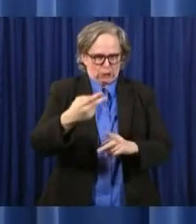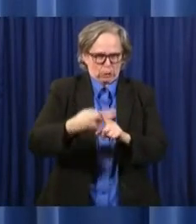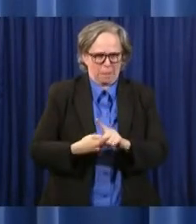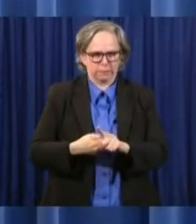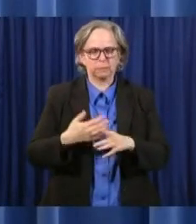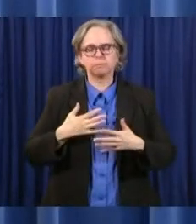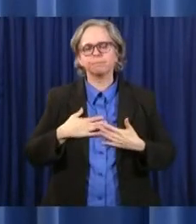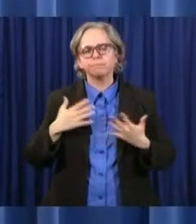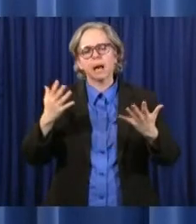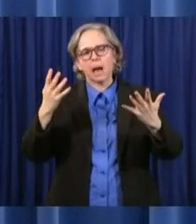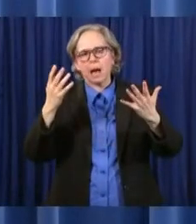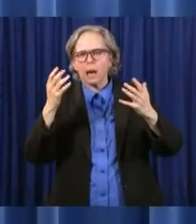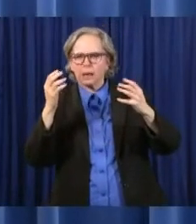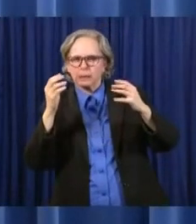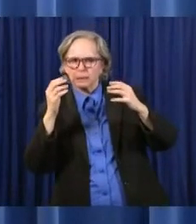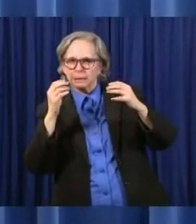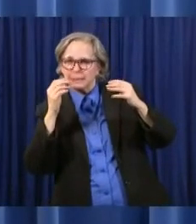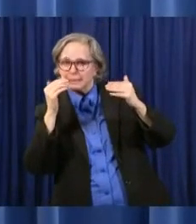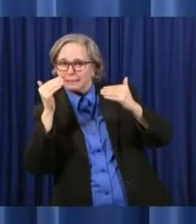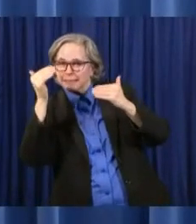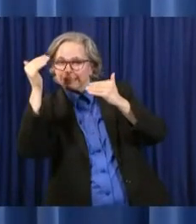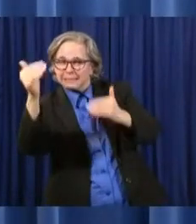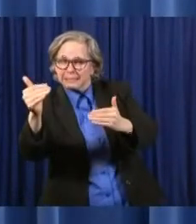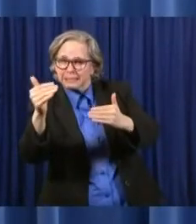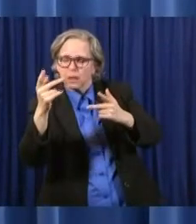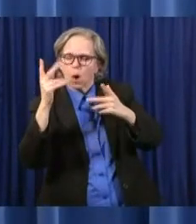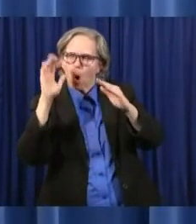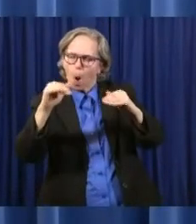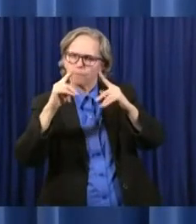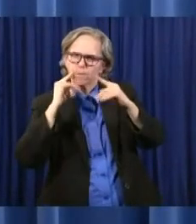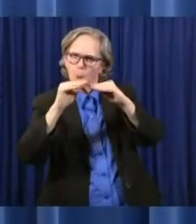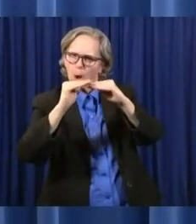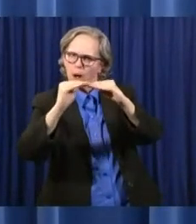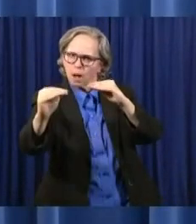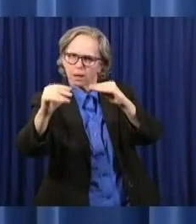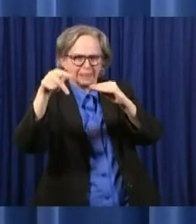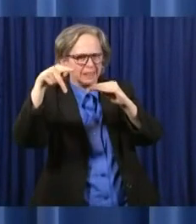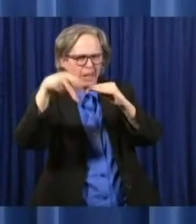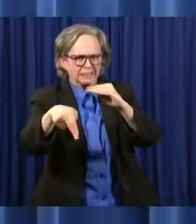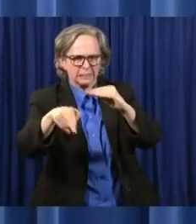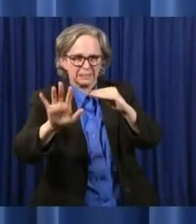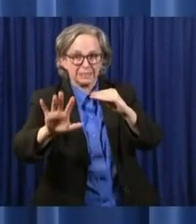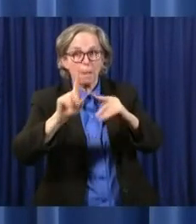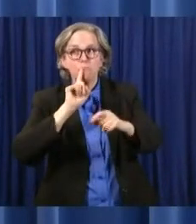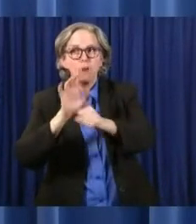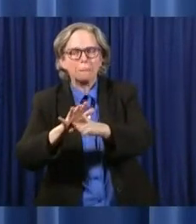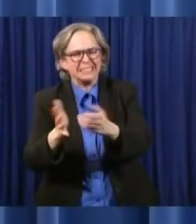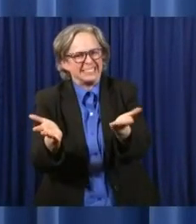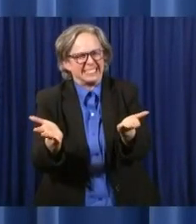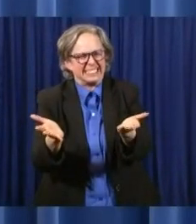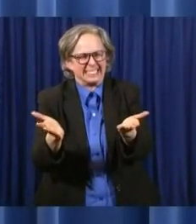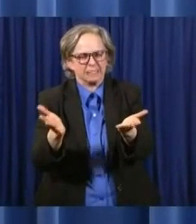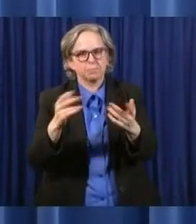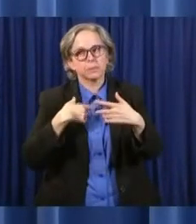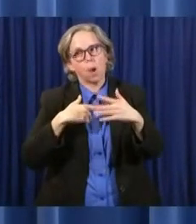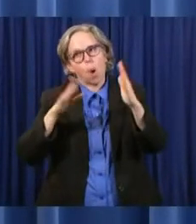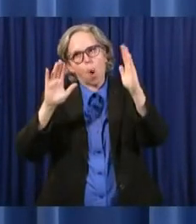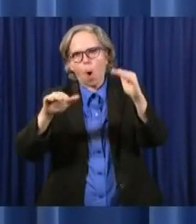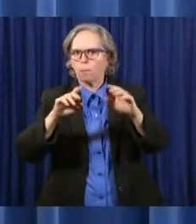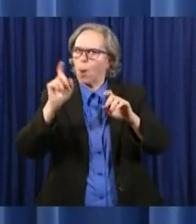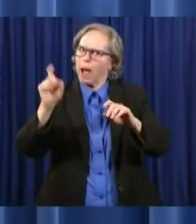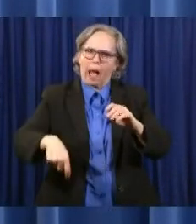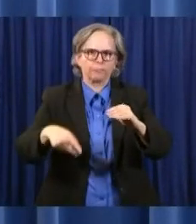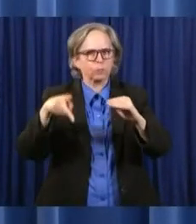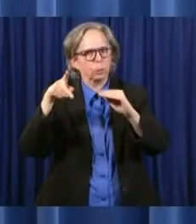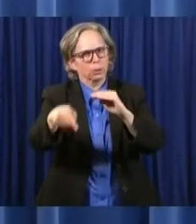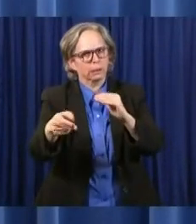more stability as we go through this next year. But no one can guarantee that. We certainly hope that. As far